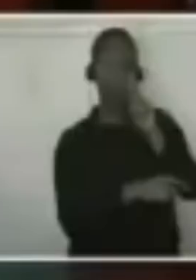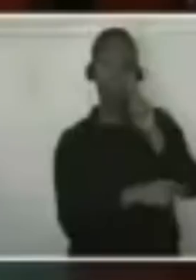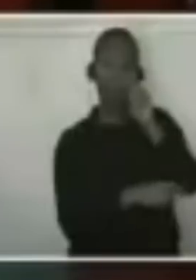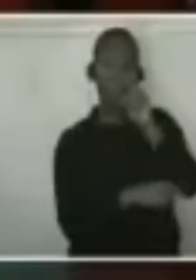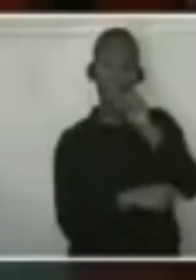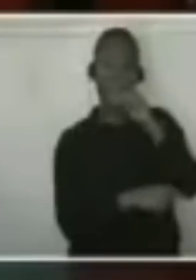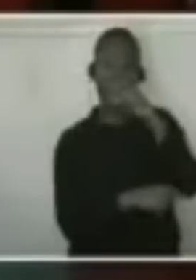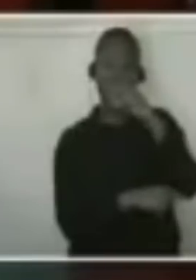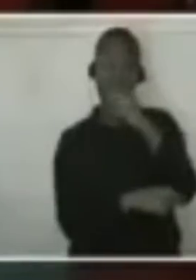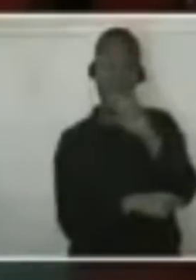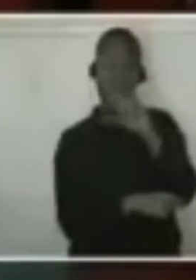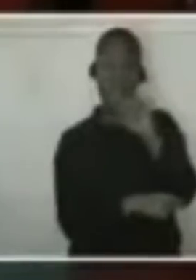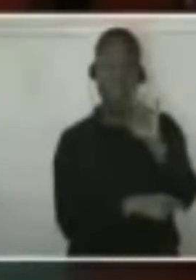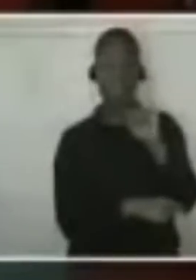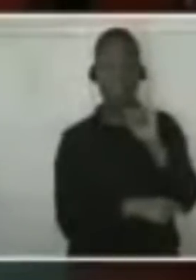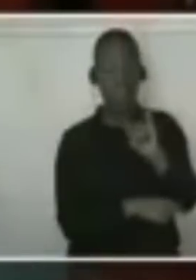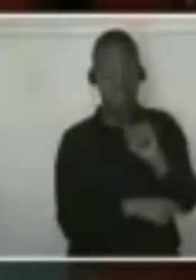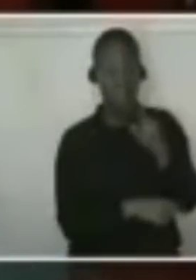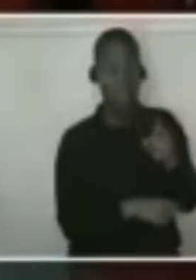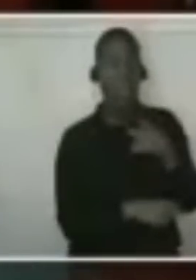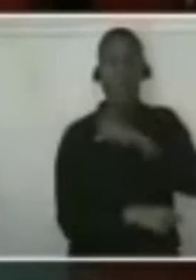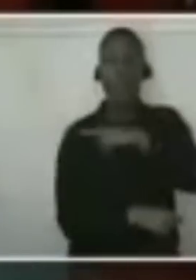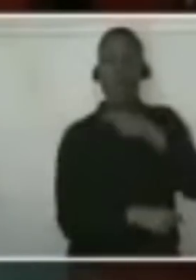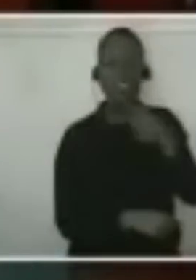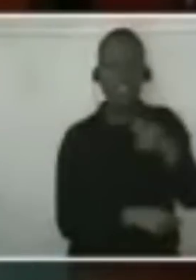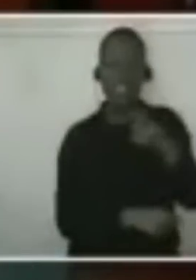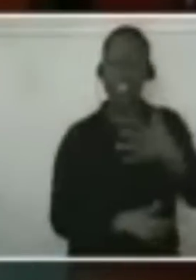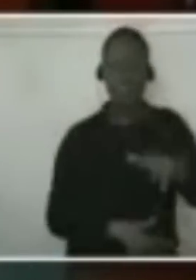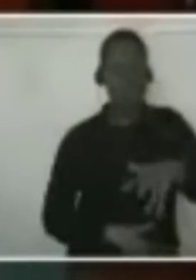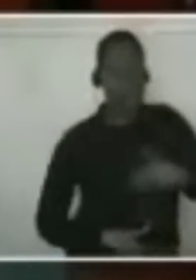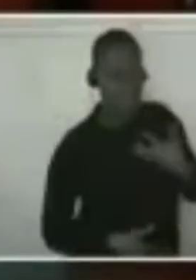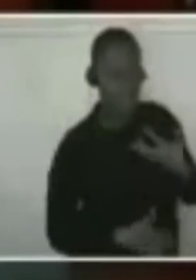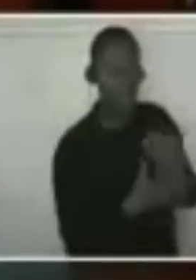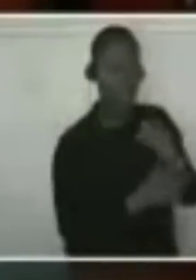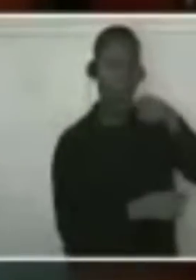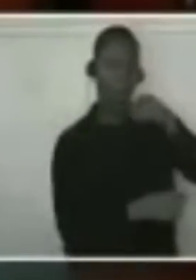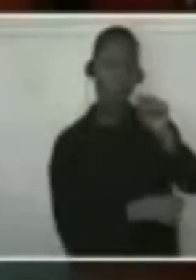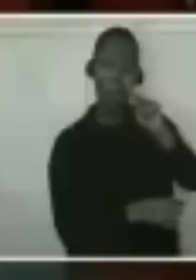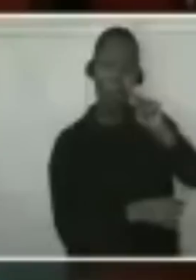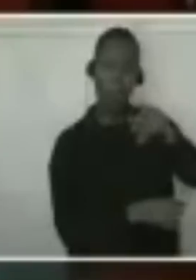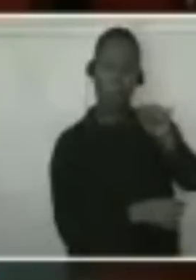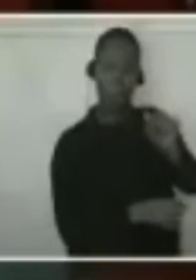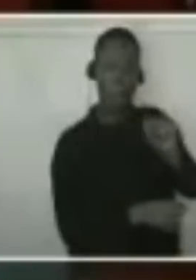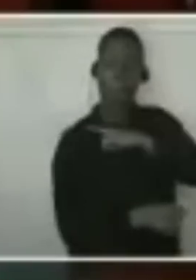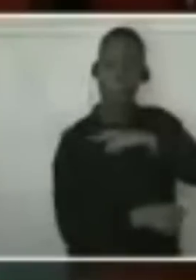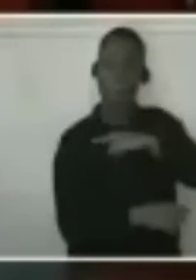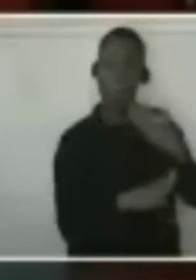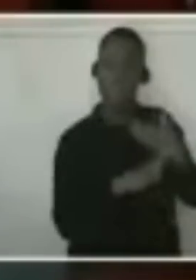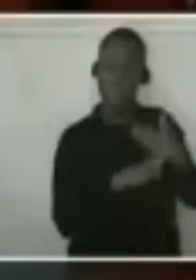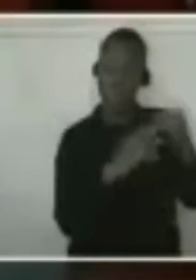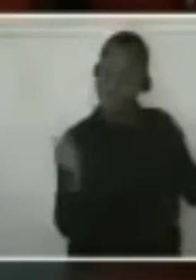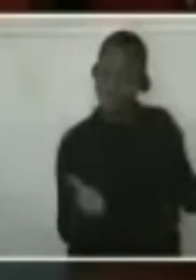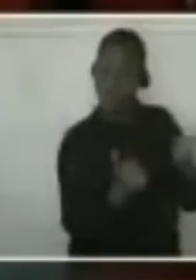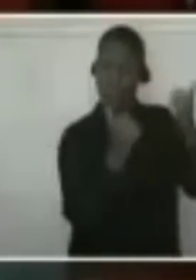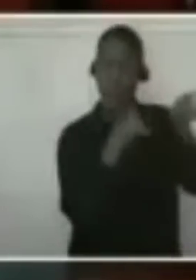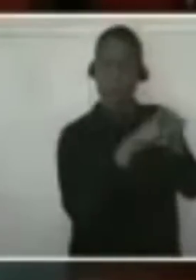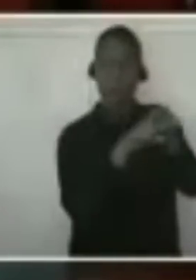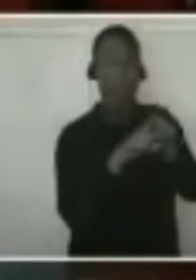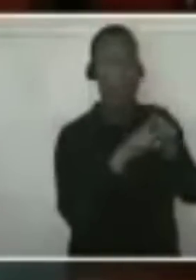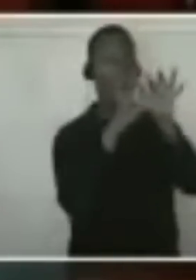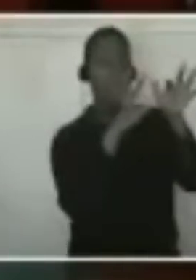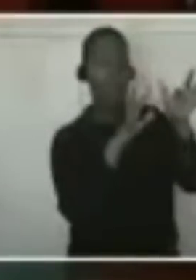reason you are angry at Chris Papas is because he's doing a good job and he's been recognized for it.